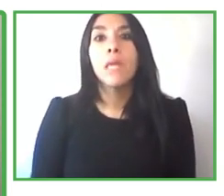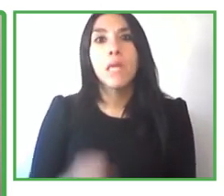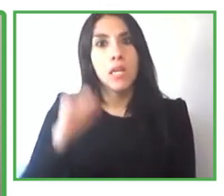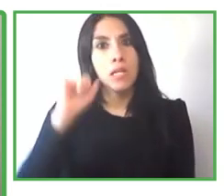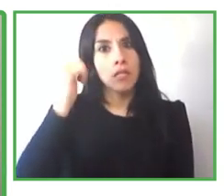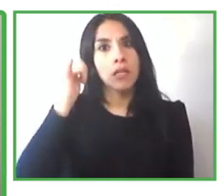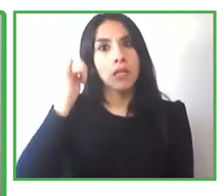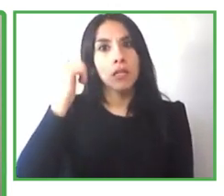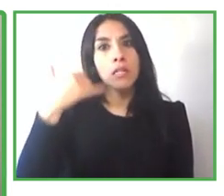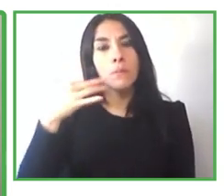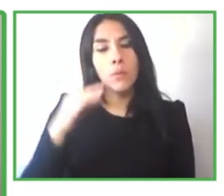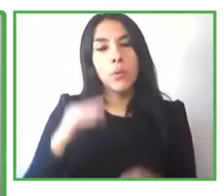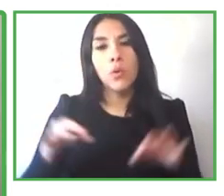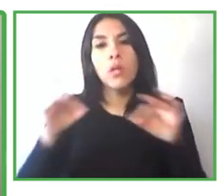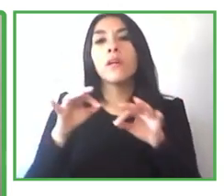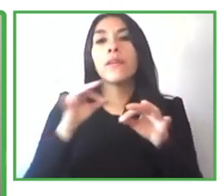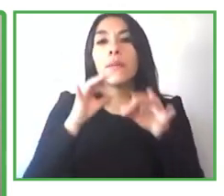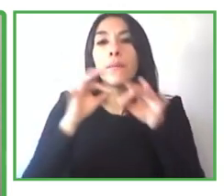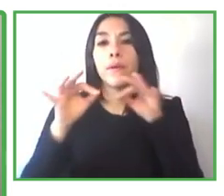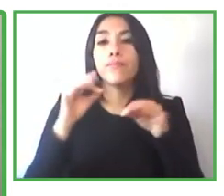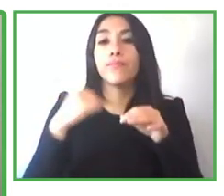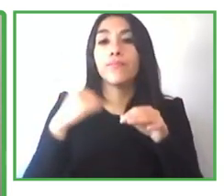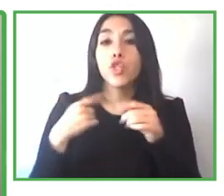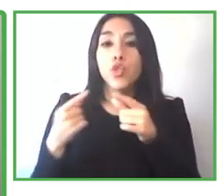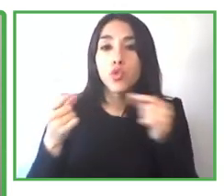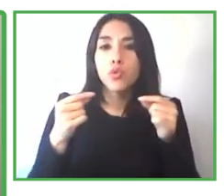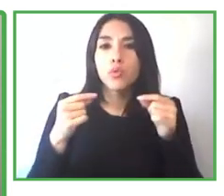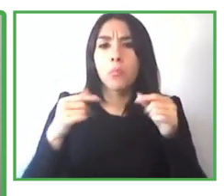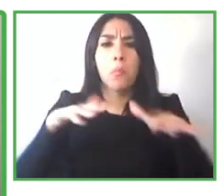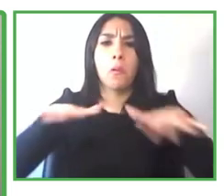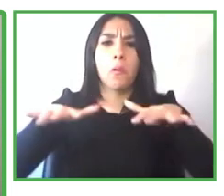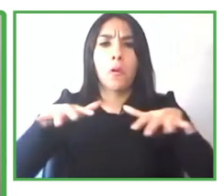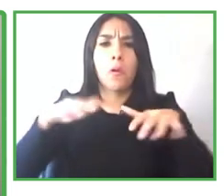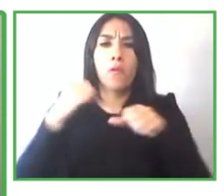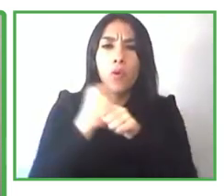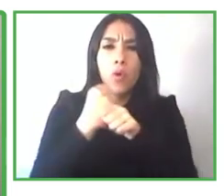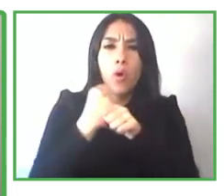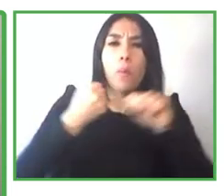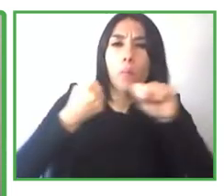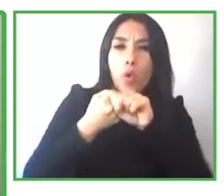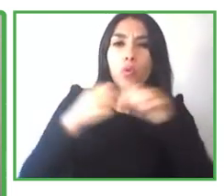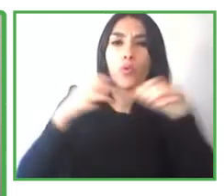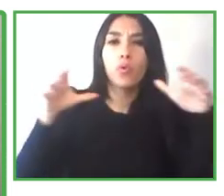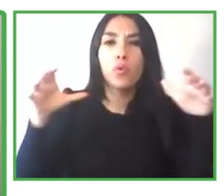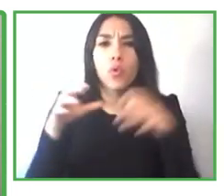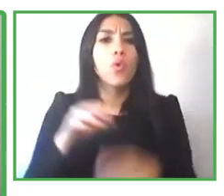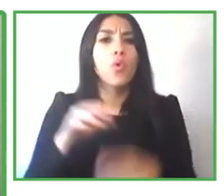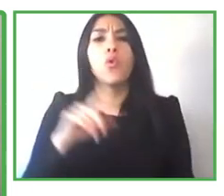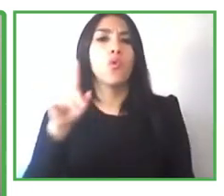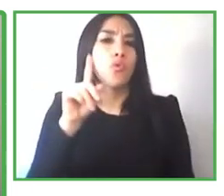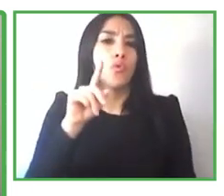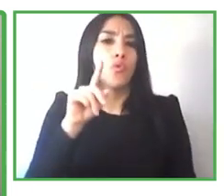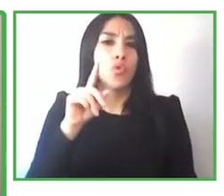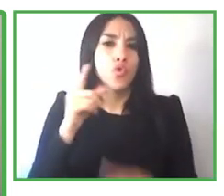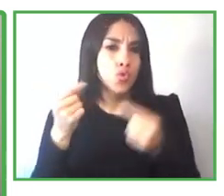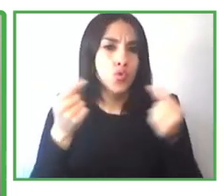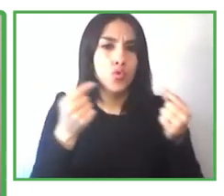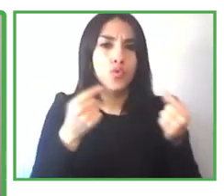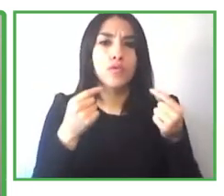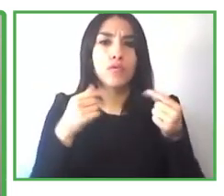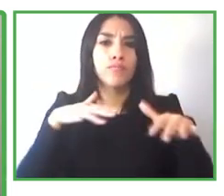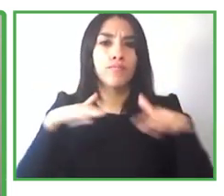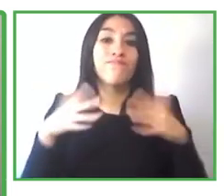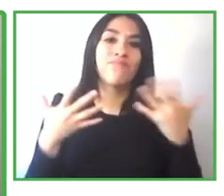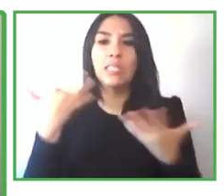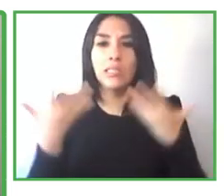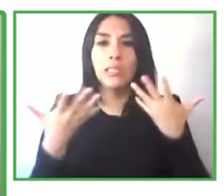i don't do stuff just um like they don't just find something for me to do and i do i do something to contribute to the team